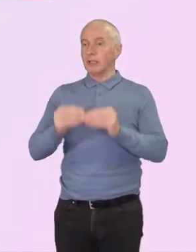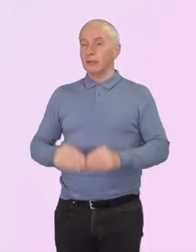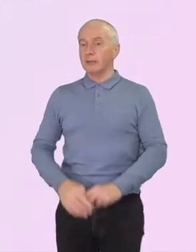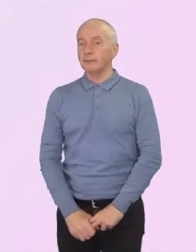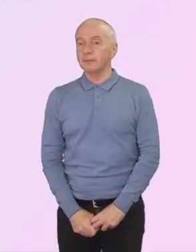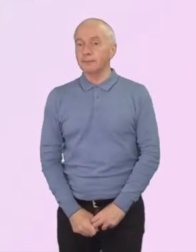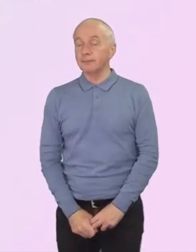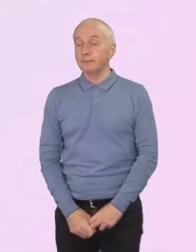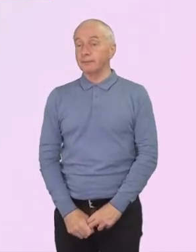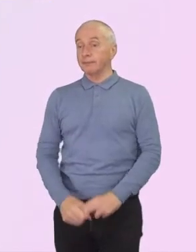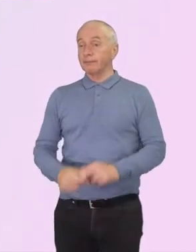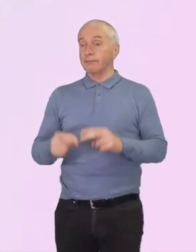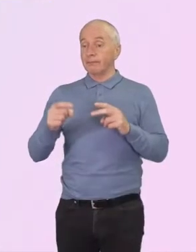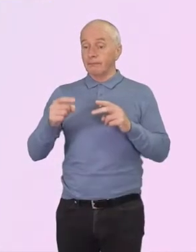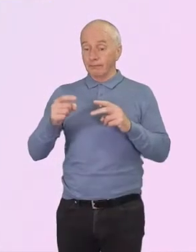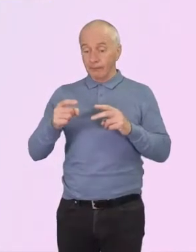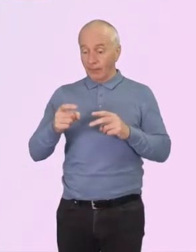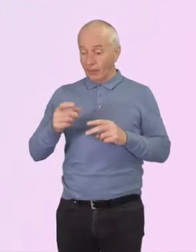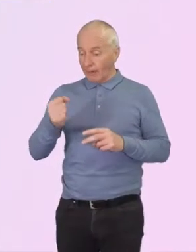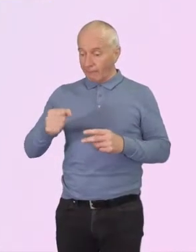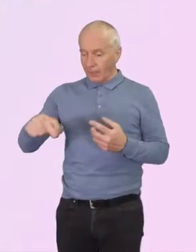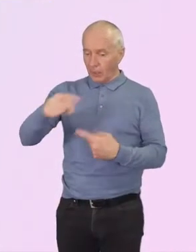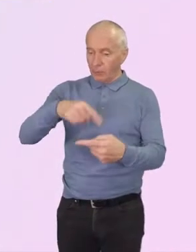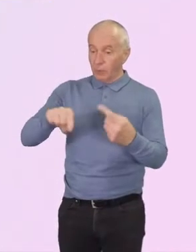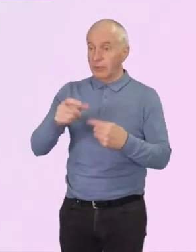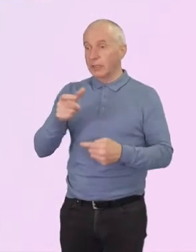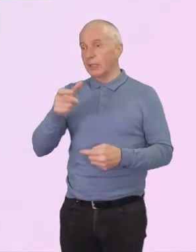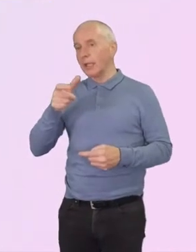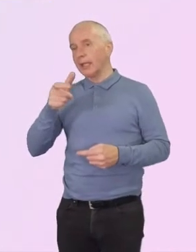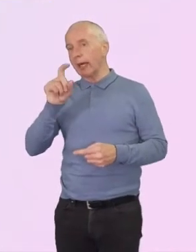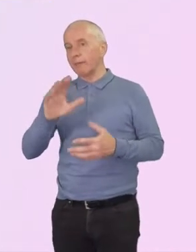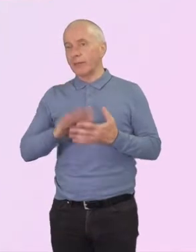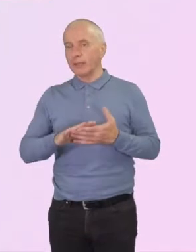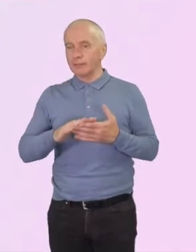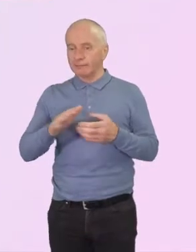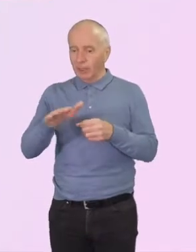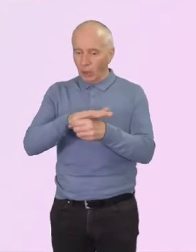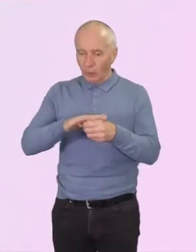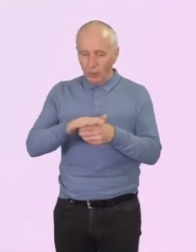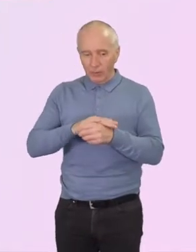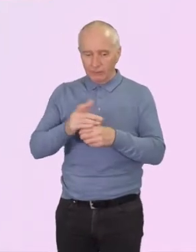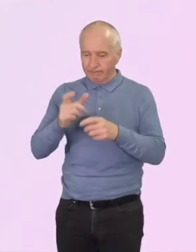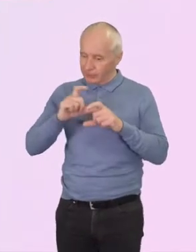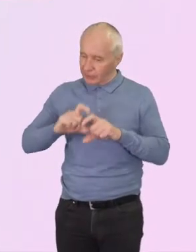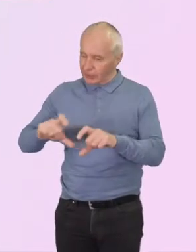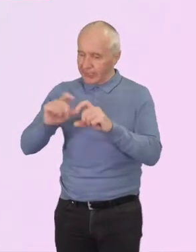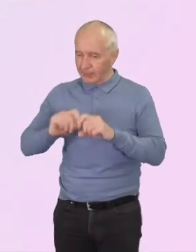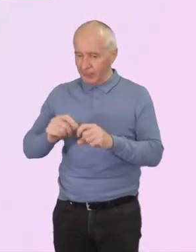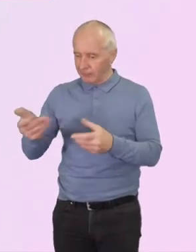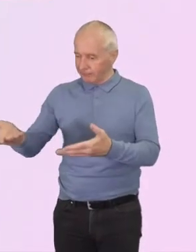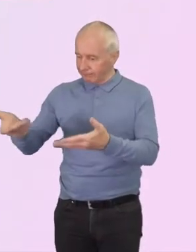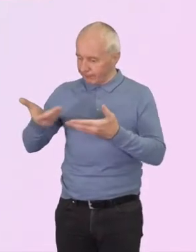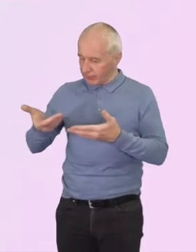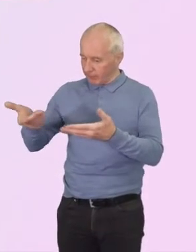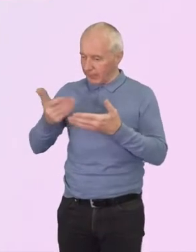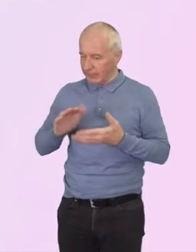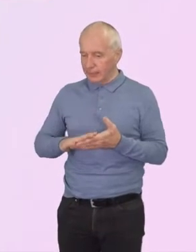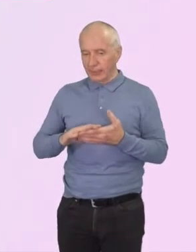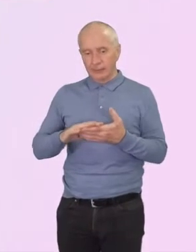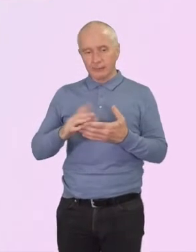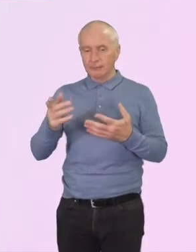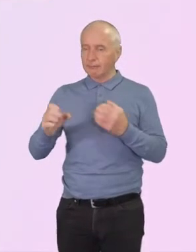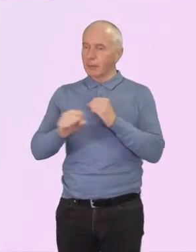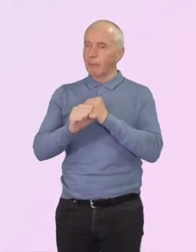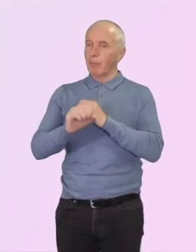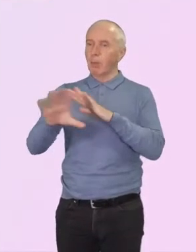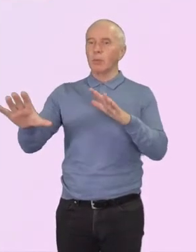have run a community cafe so we choose local and sustainable suppliers and we promote events like Fairtrade Fortnight and Christian